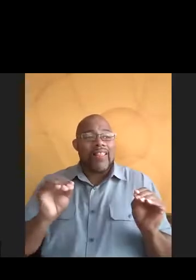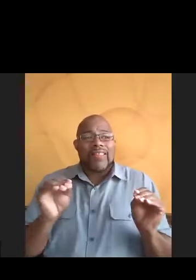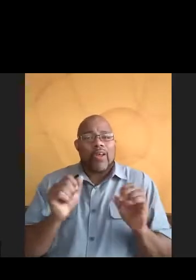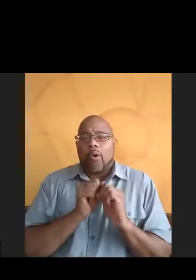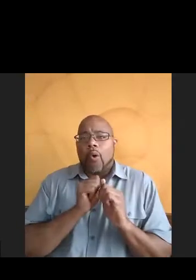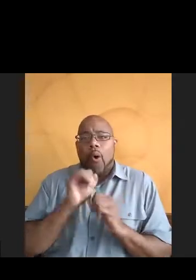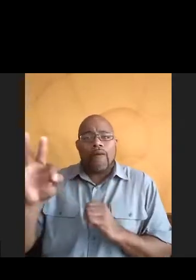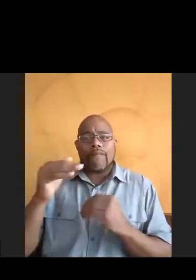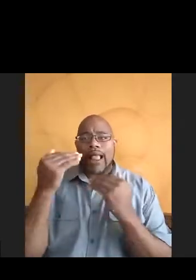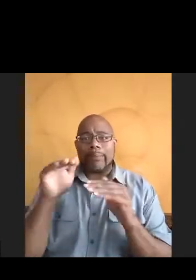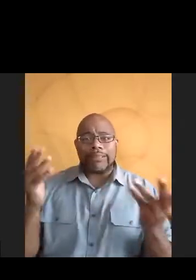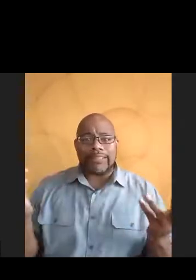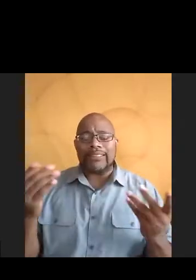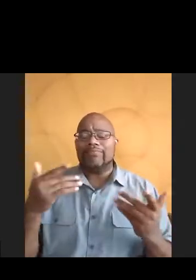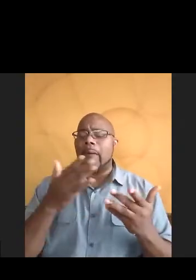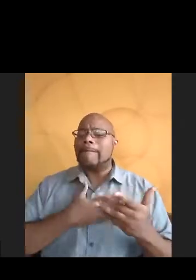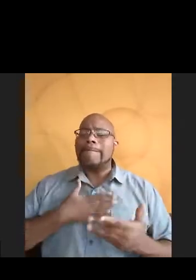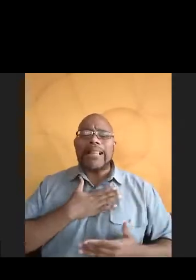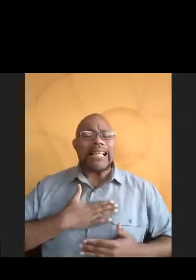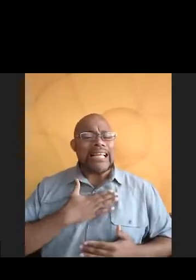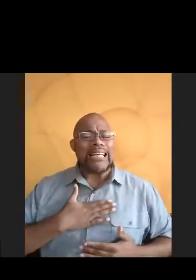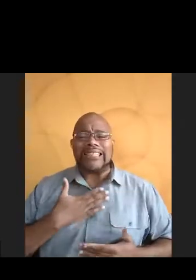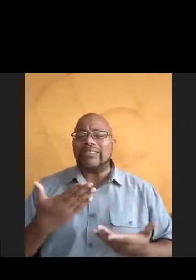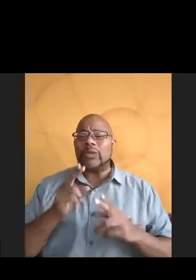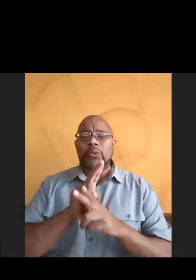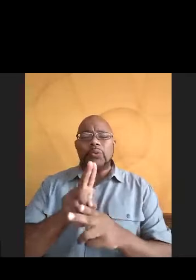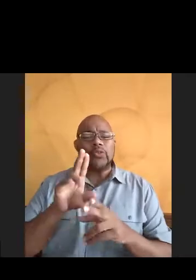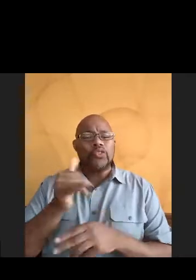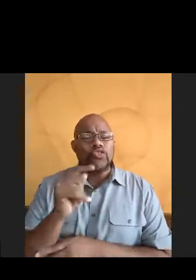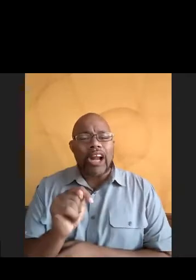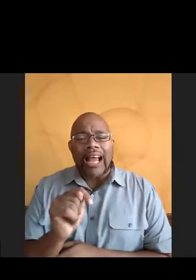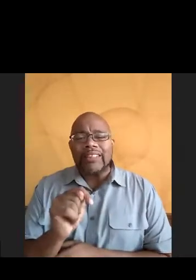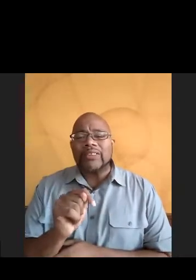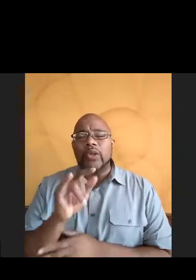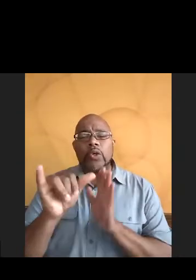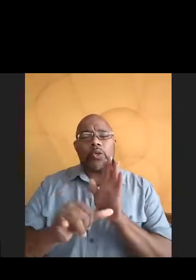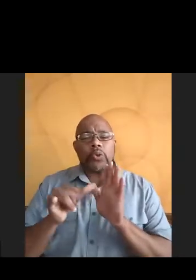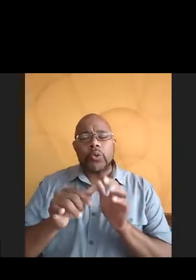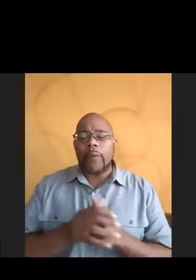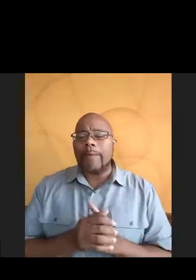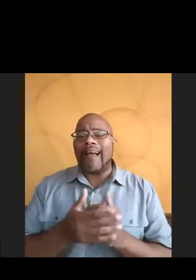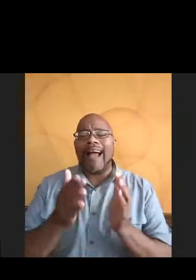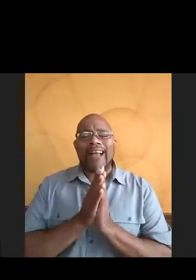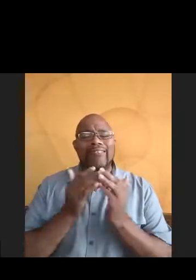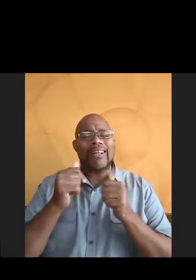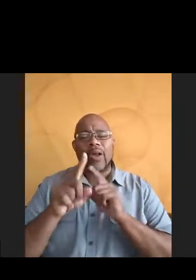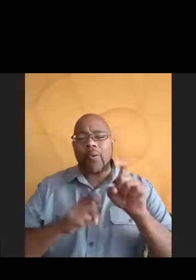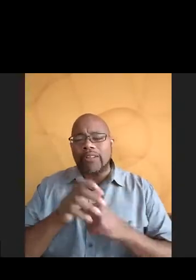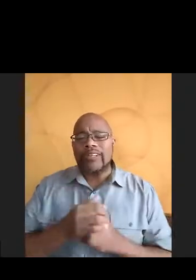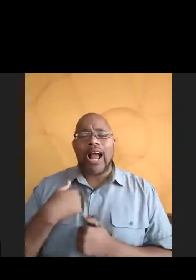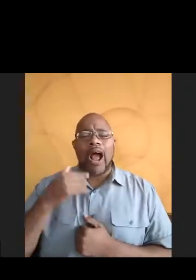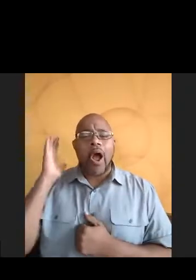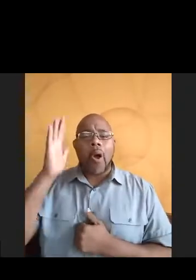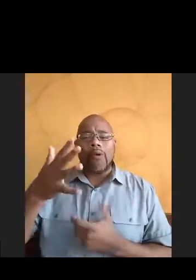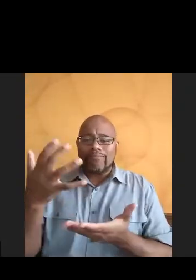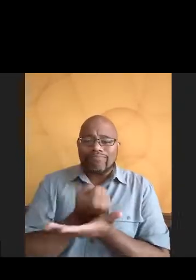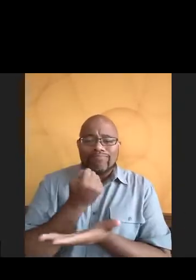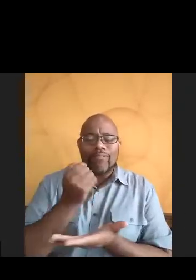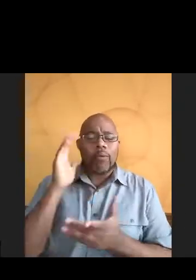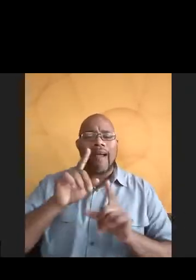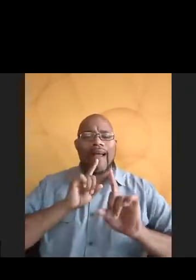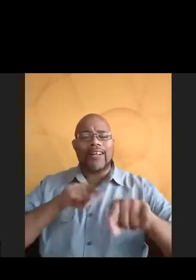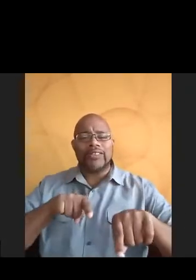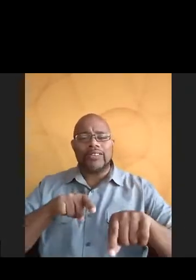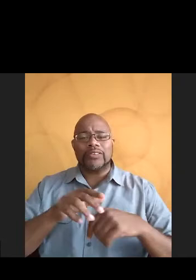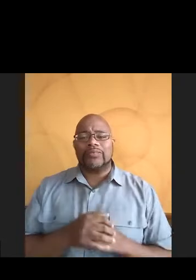limits so please, please, please you can utilize the chat, the YouTube chat and ask any questions. I will get them and I will answer